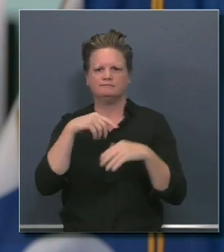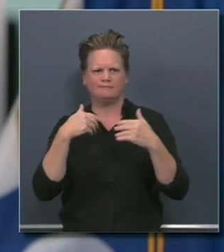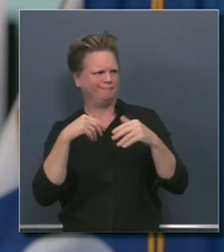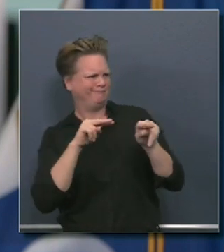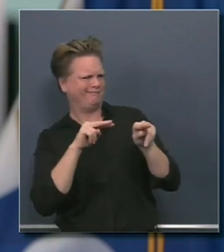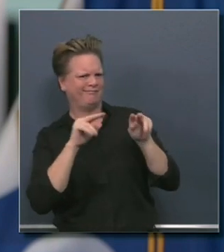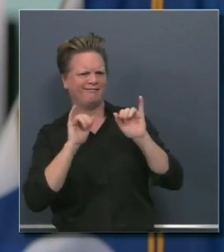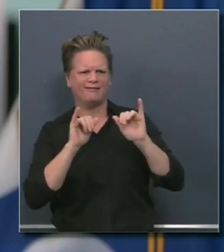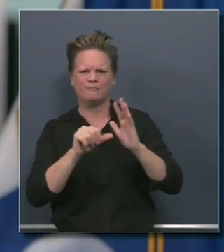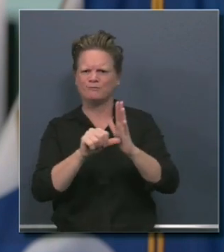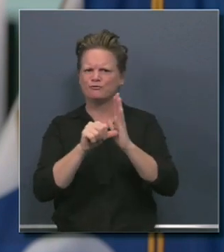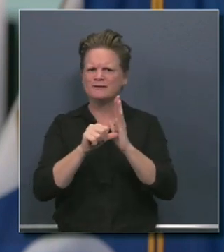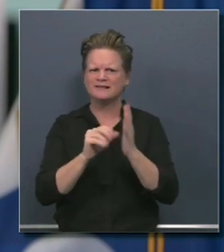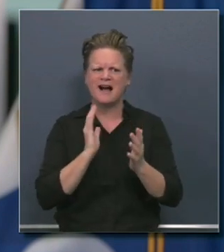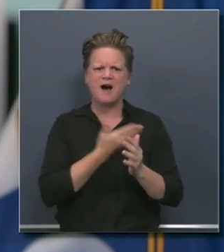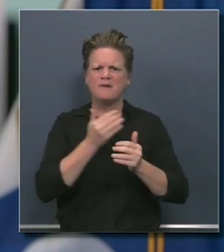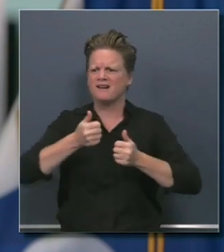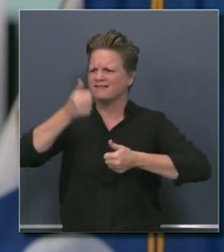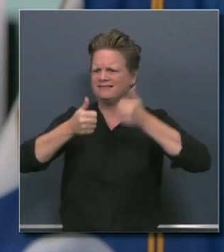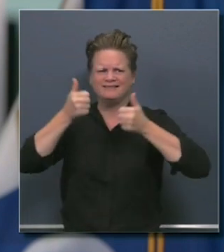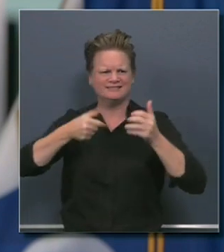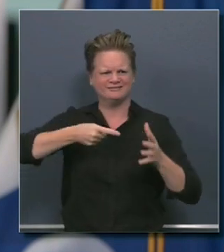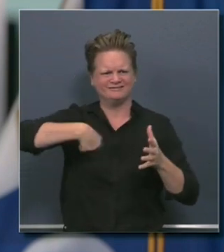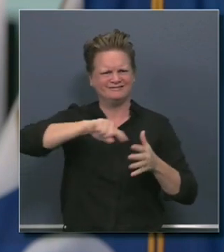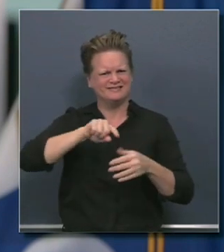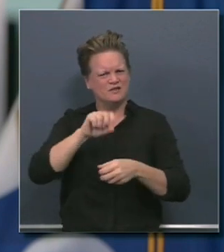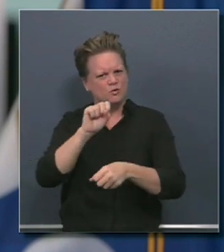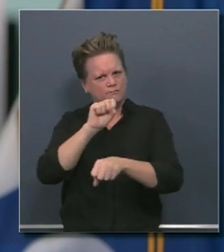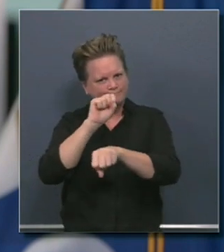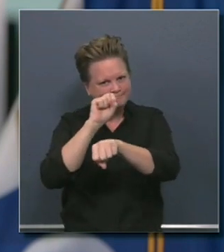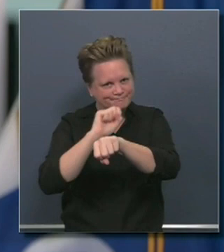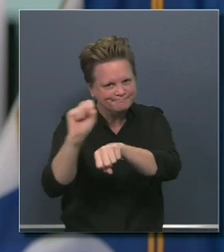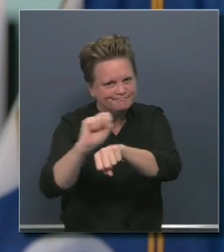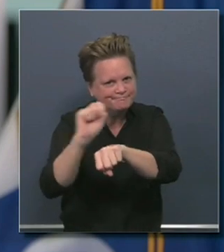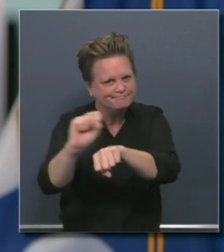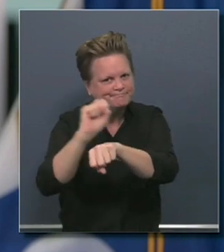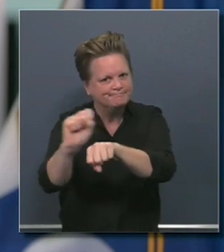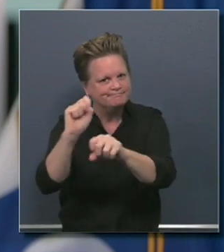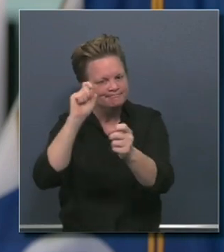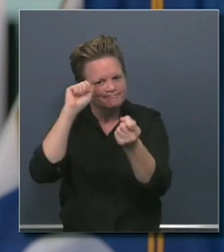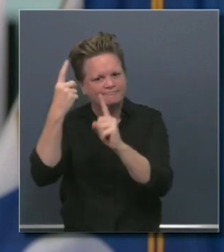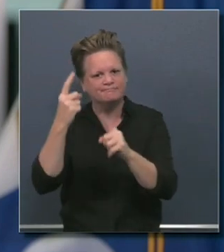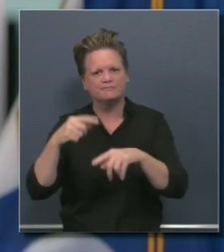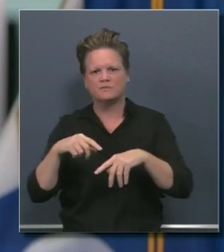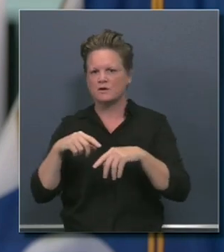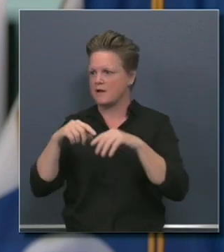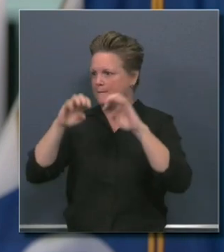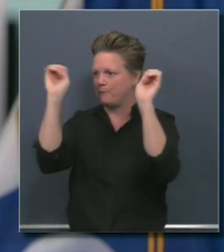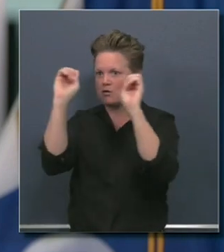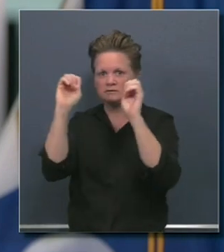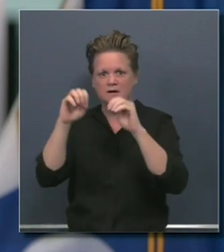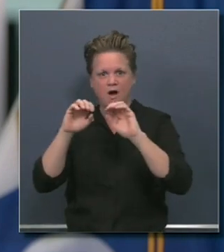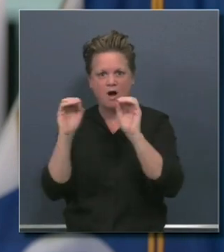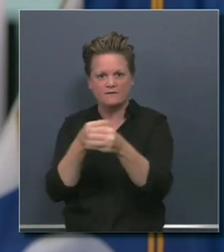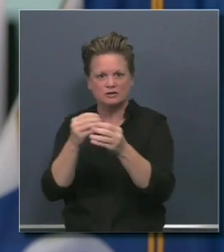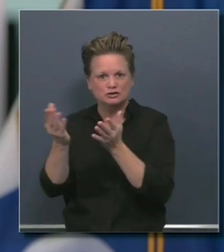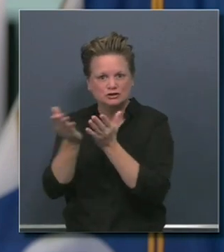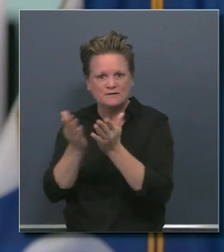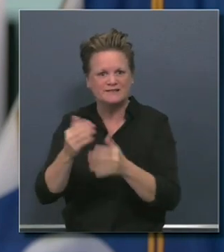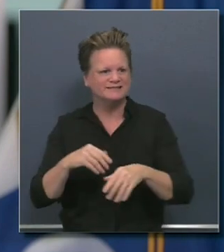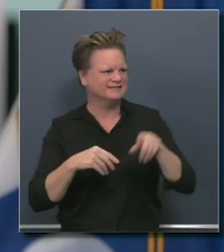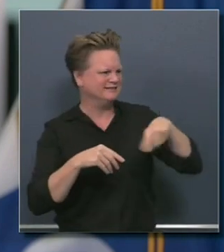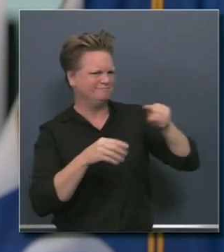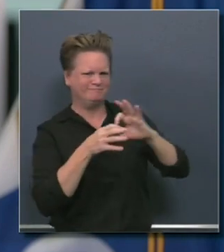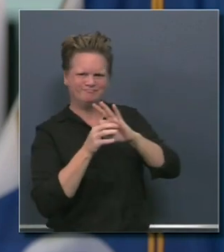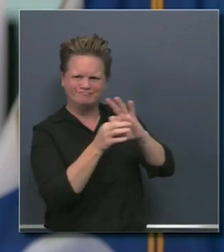staffs and our Office of Emergency Personnel to continue to share best practices in real time. And just based on